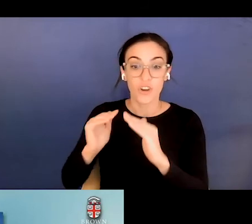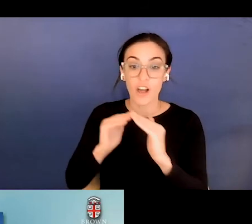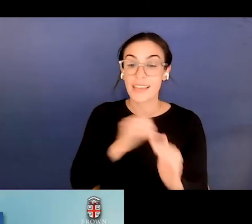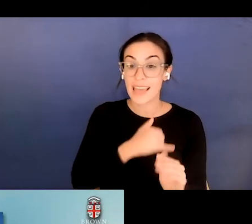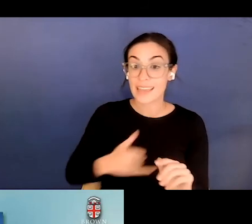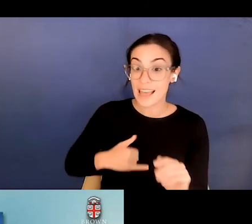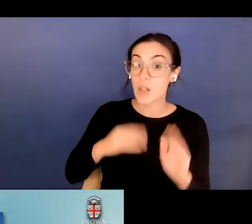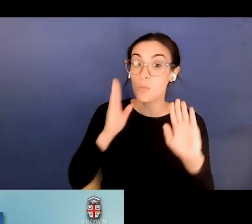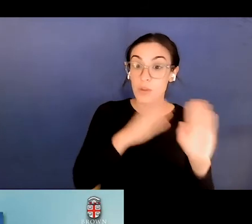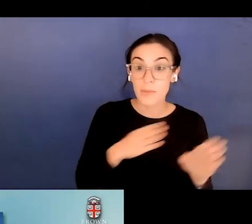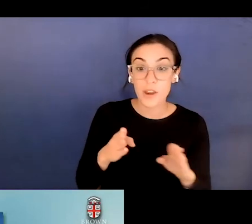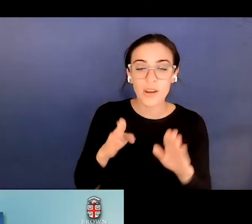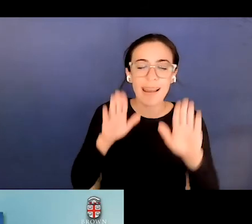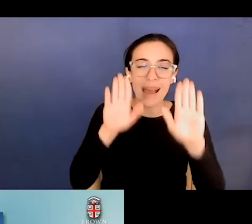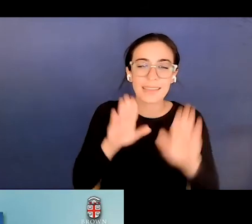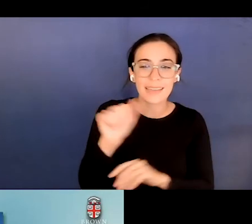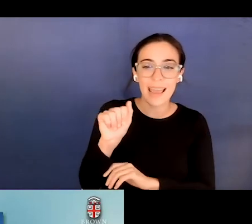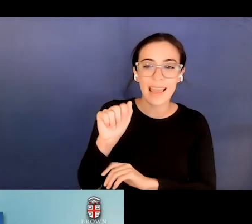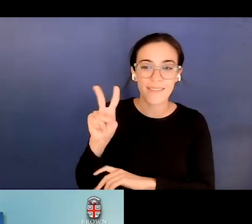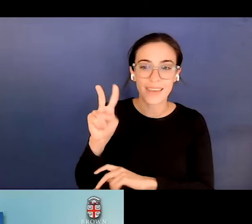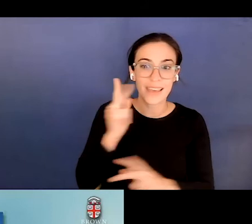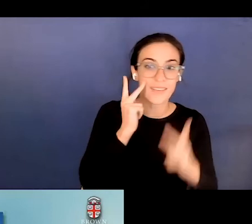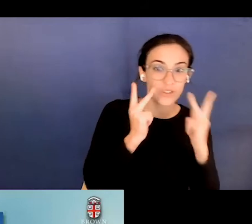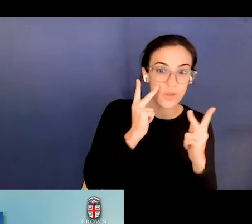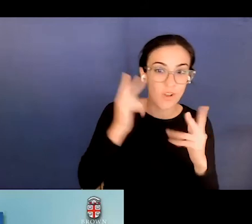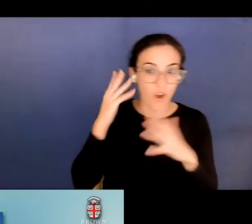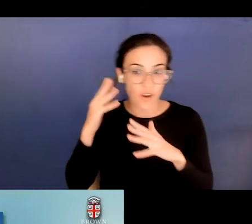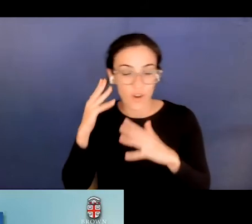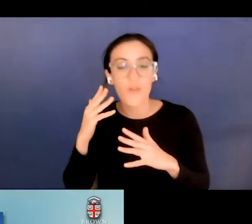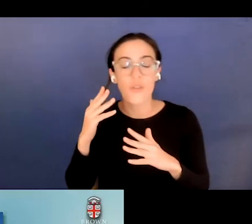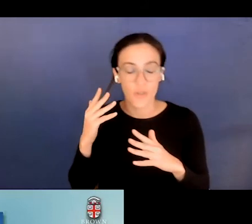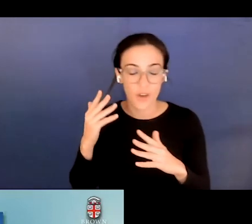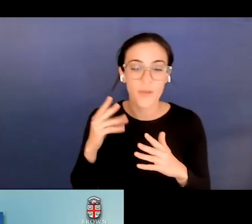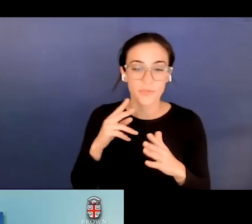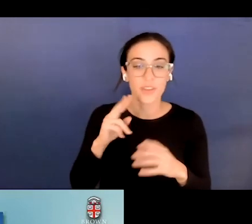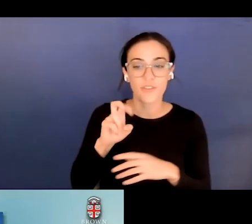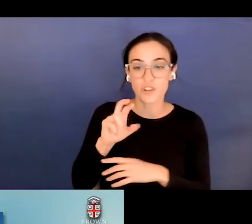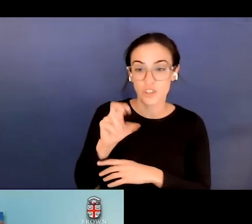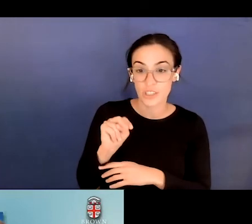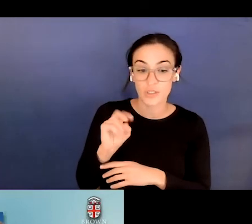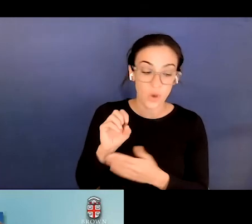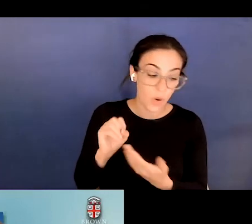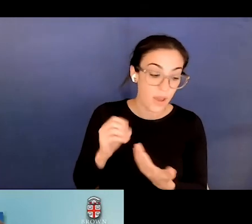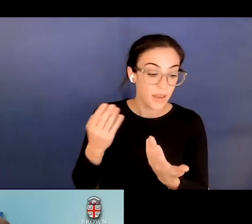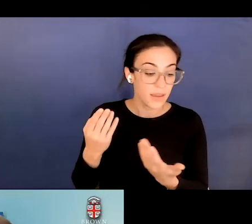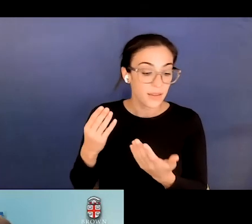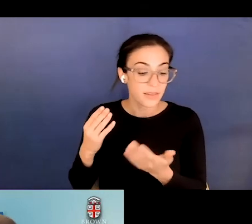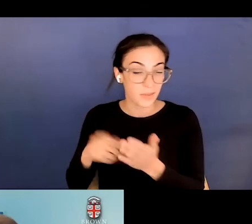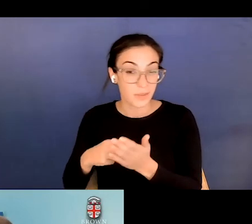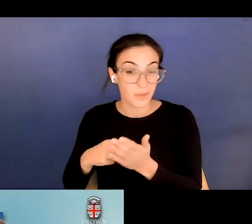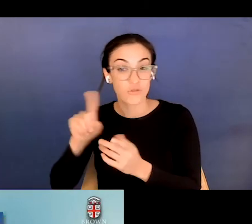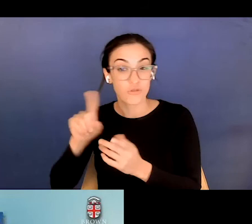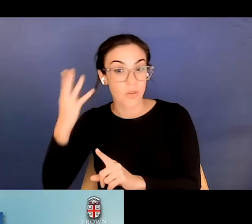visual version of this type of exercise. So I guess there is, you know, on the one hand, there is just the audio, but, um,